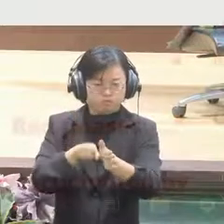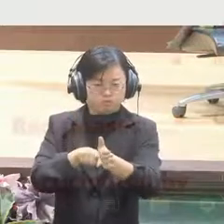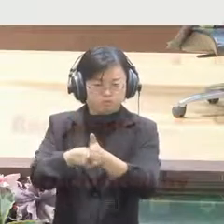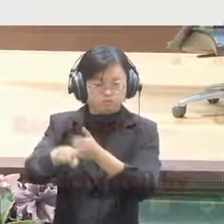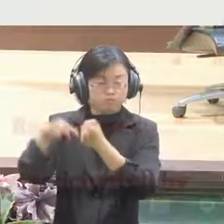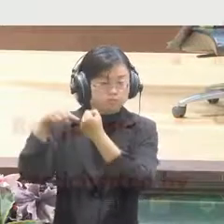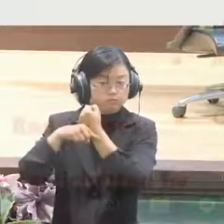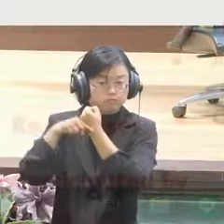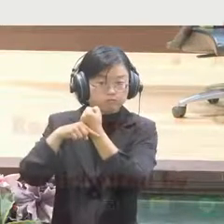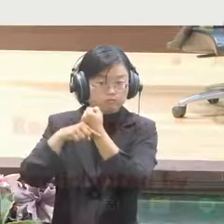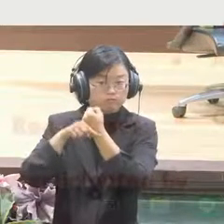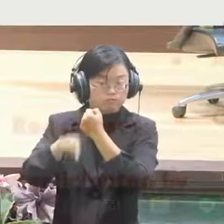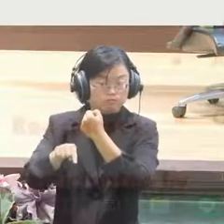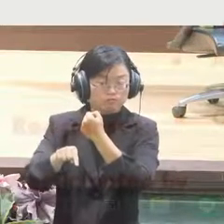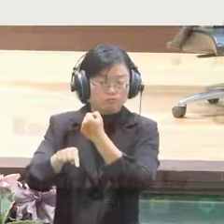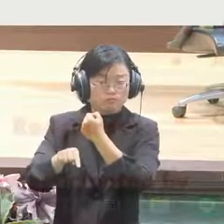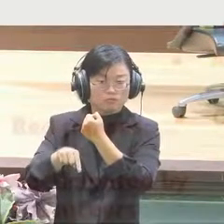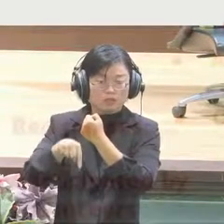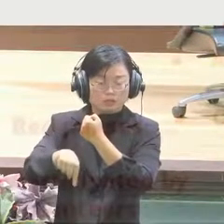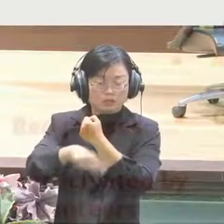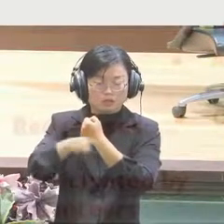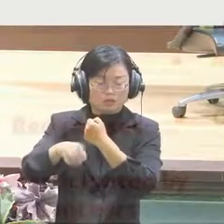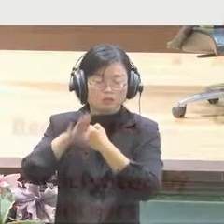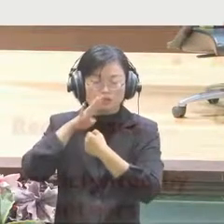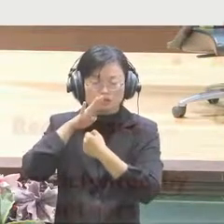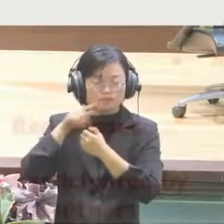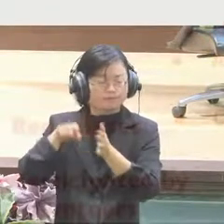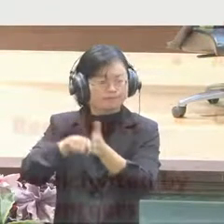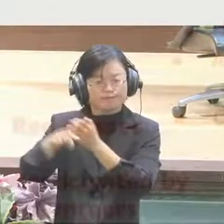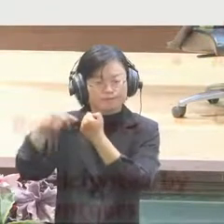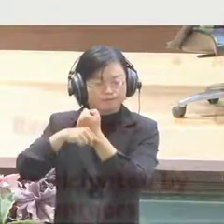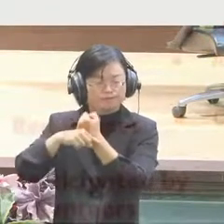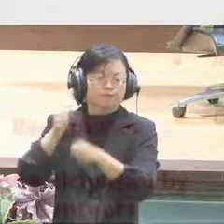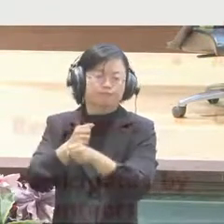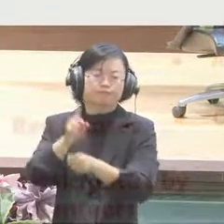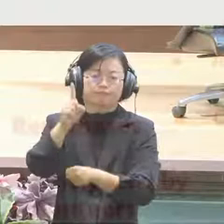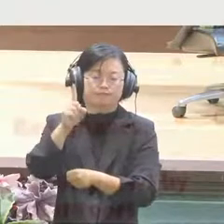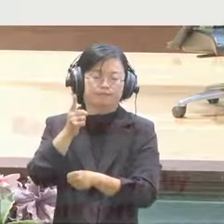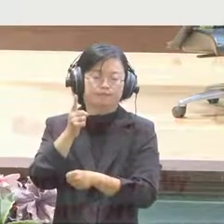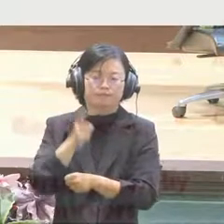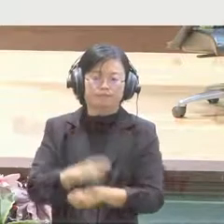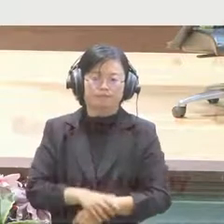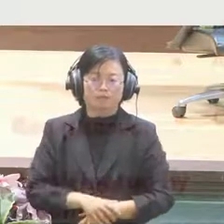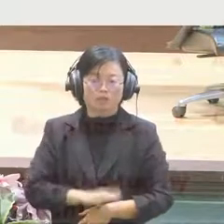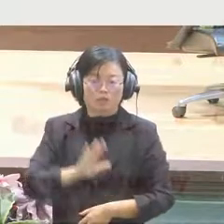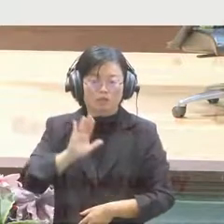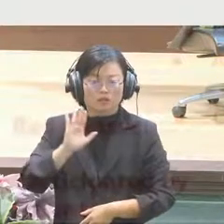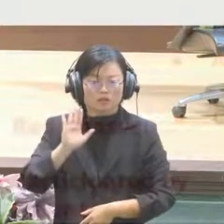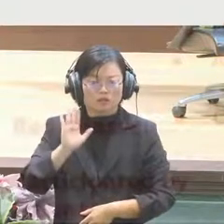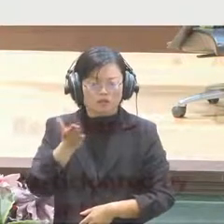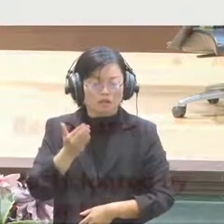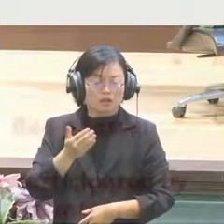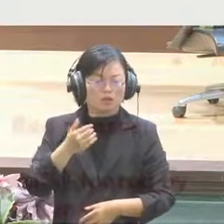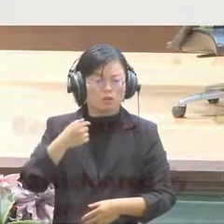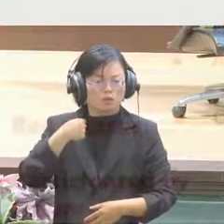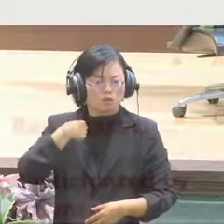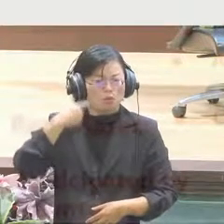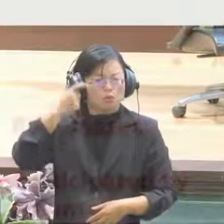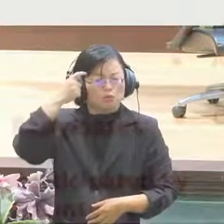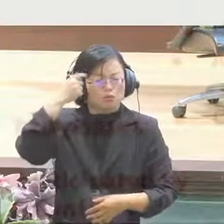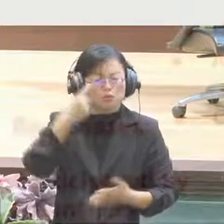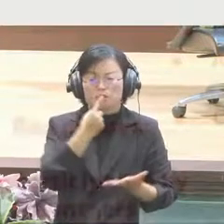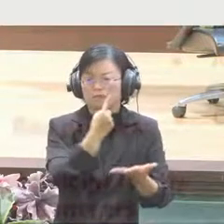methodology, that everyone, even without prior research experience,